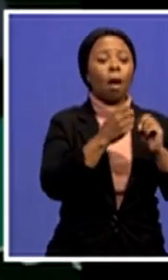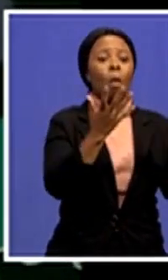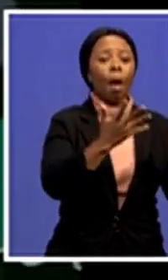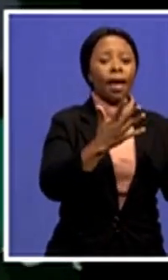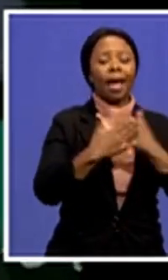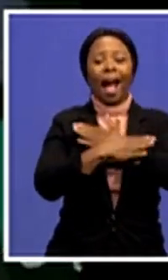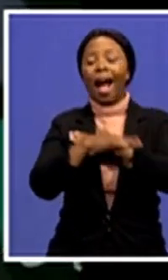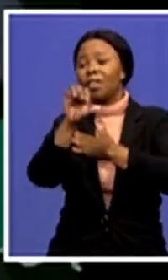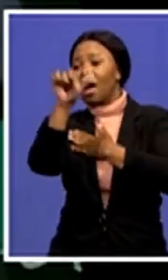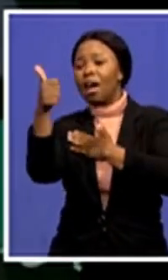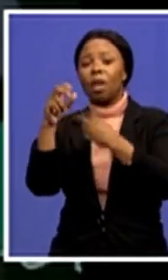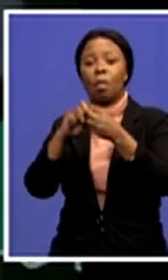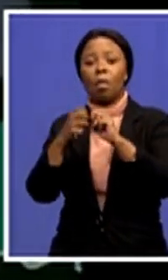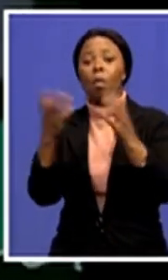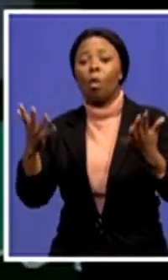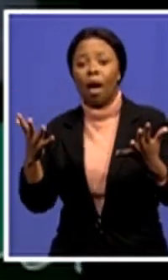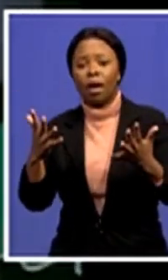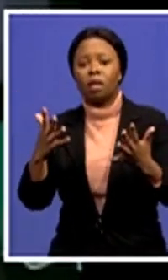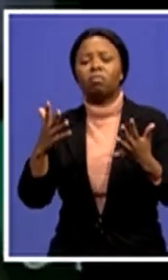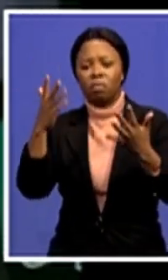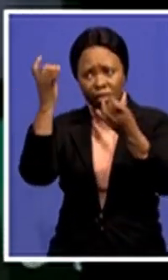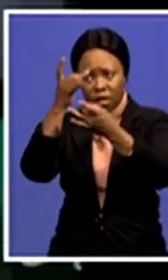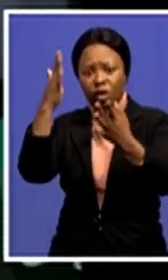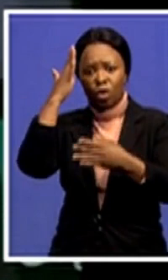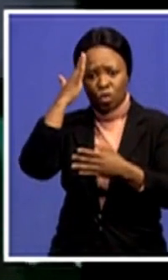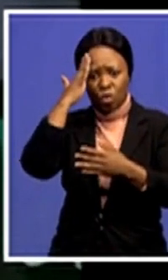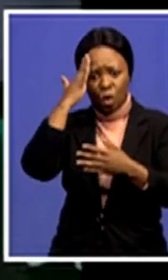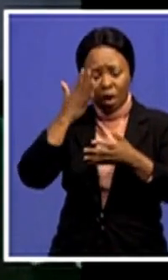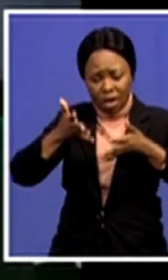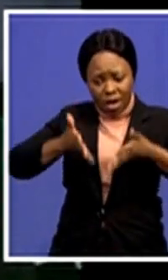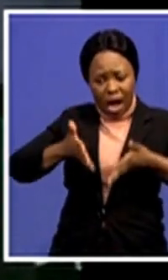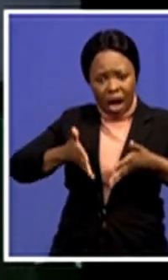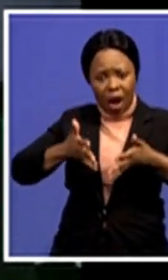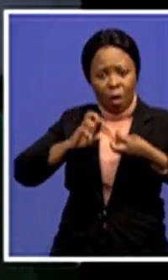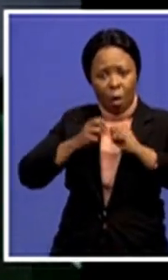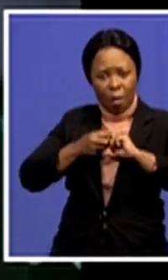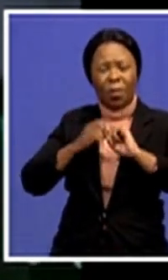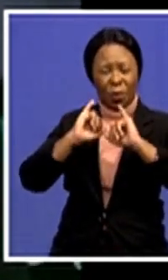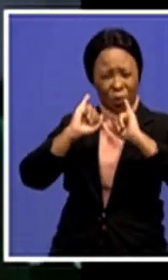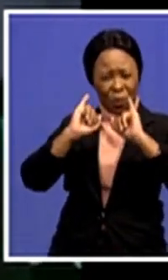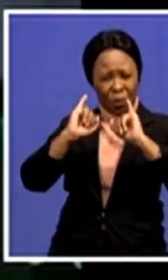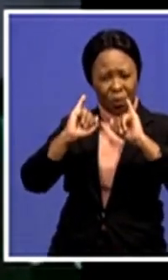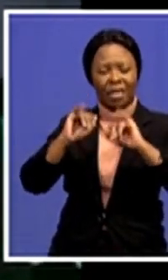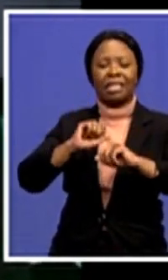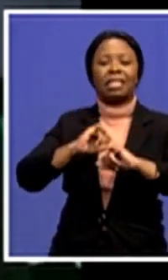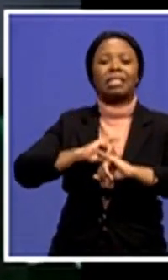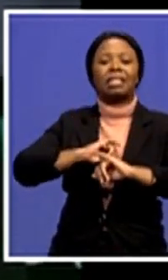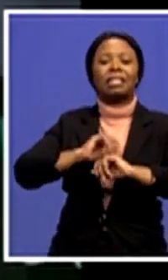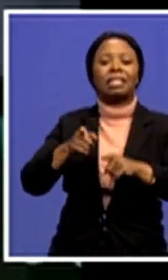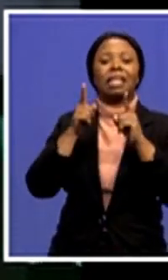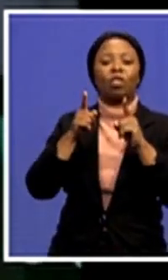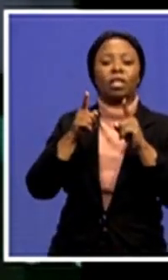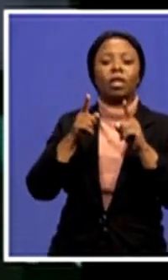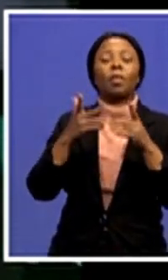that the situation here is very serious. But they should remember, as we should